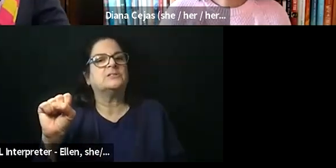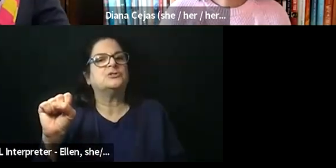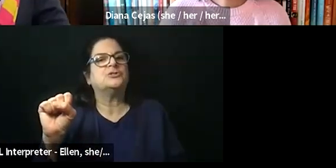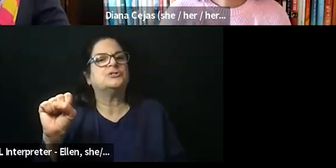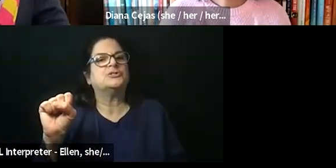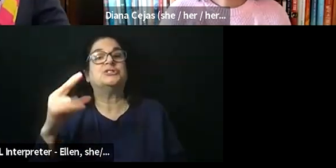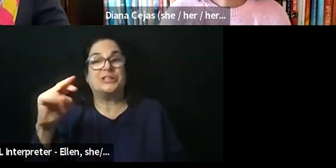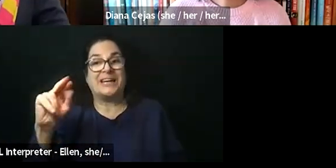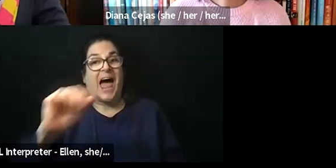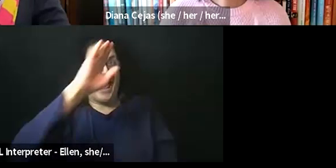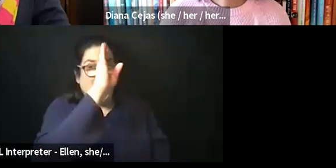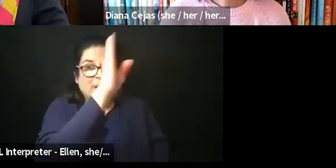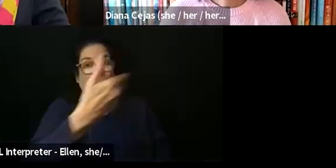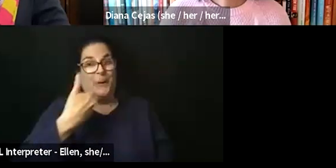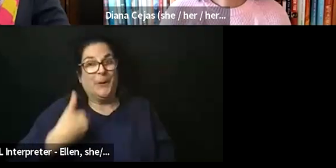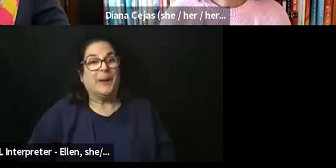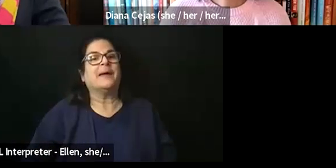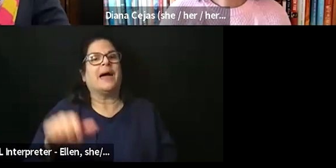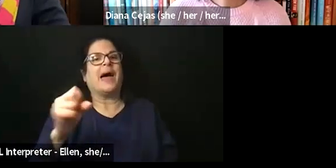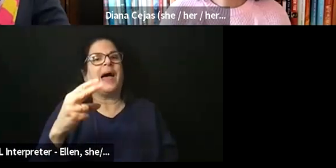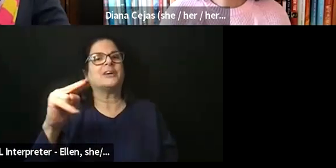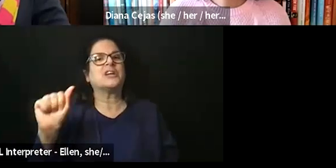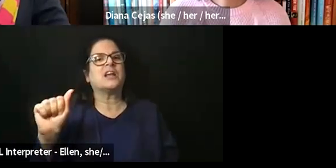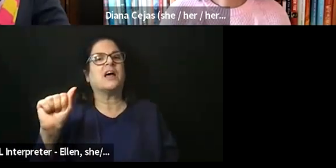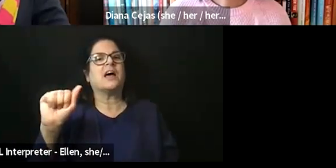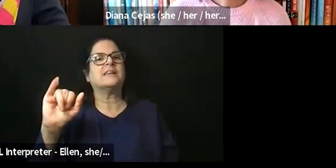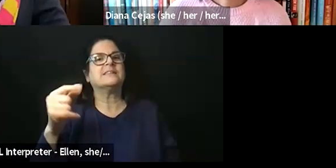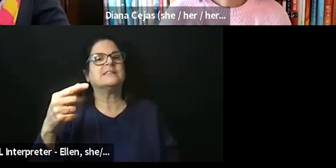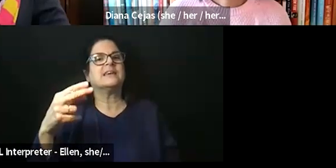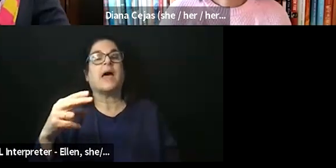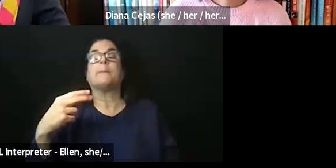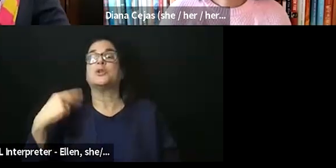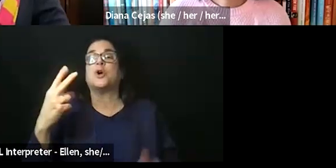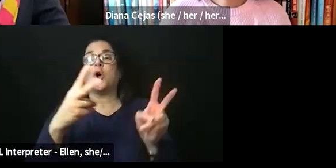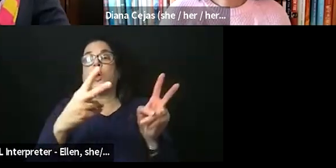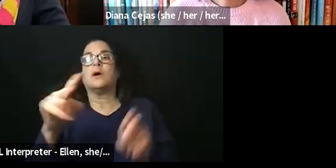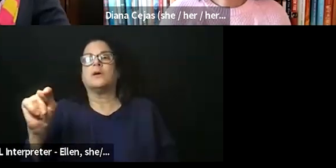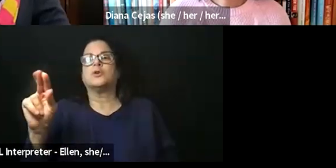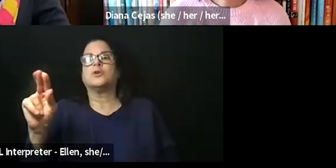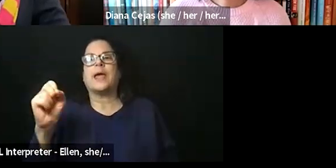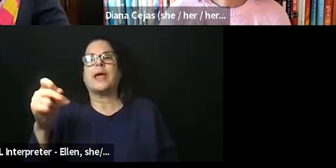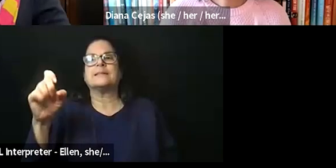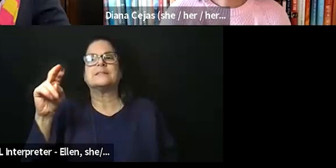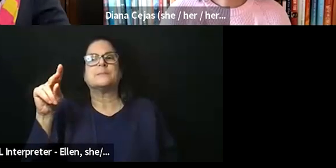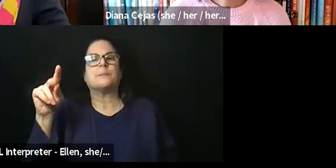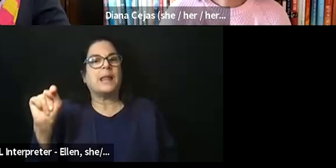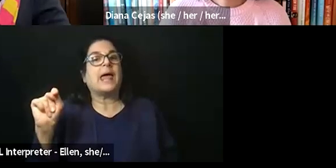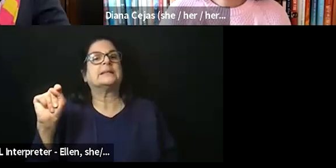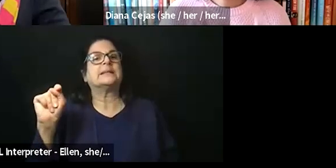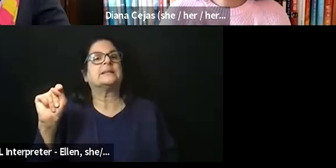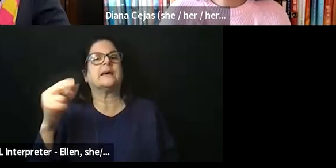Hi, everyone. My name is Ashna Singh. I am a transplant hepatologist and gastroenterologist at Indiana University.